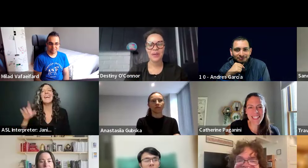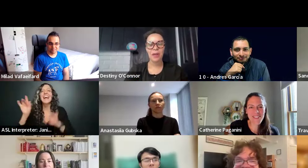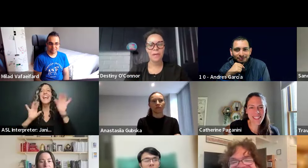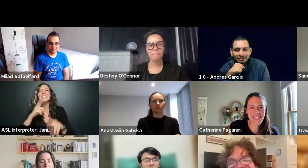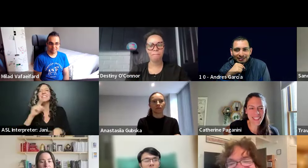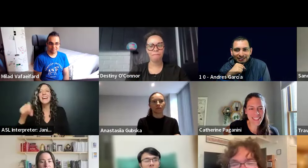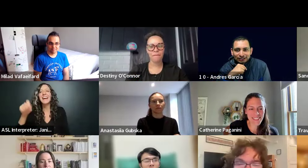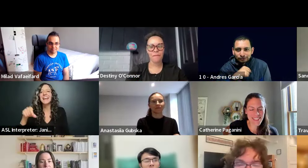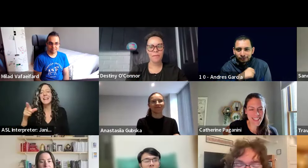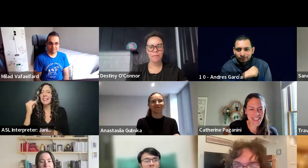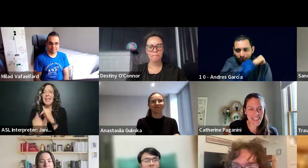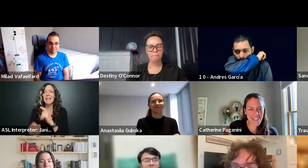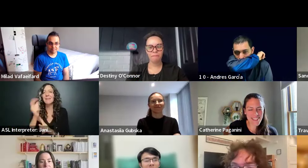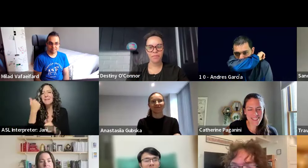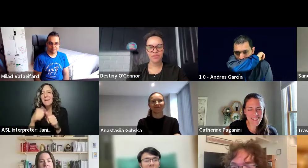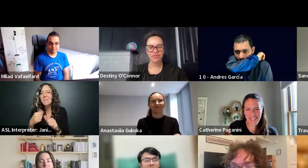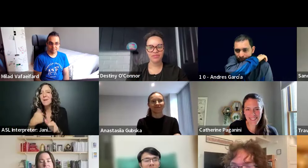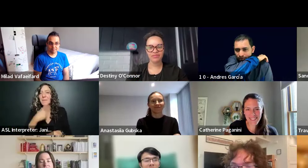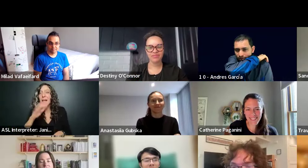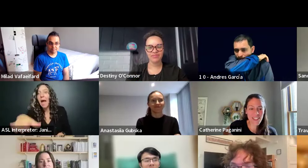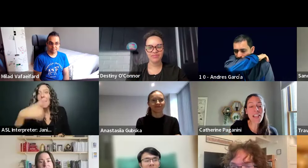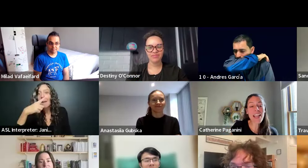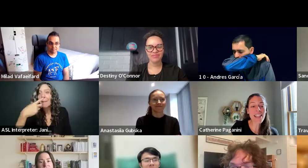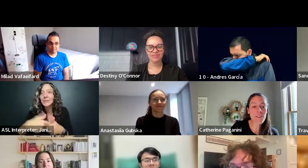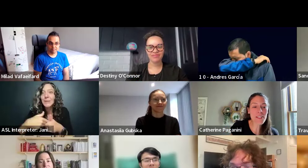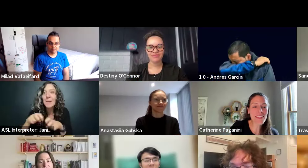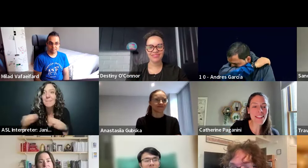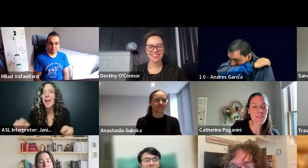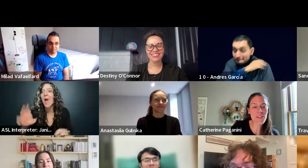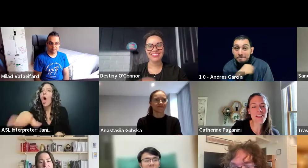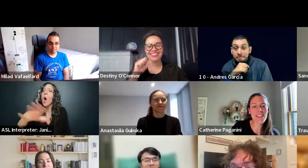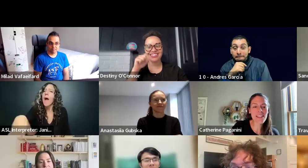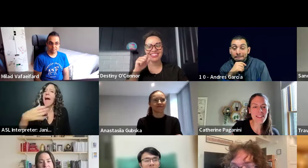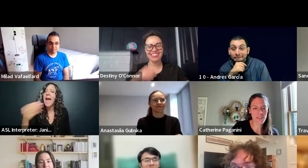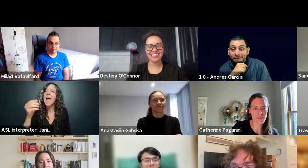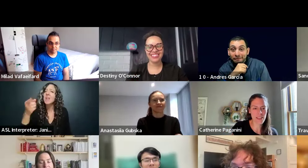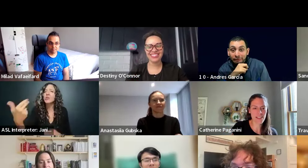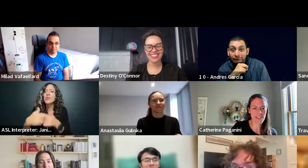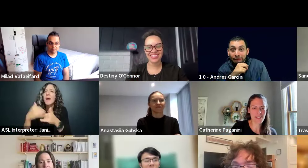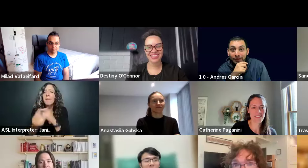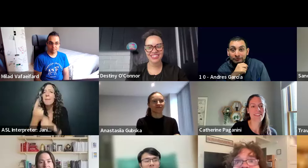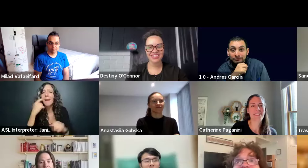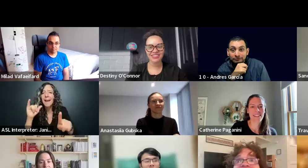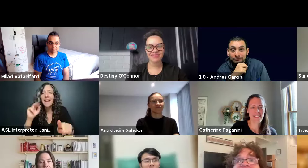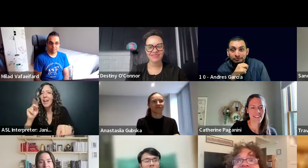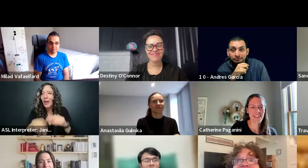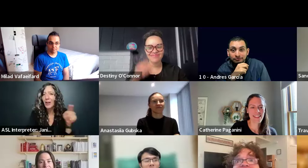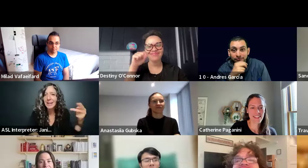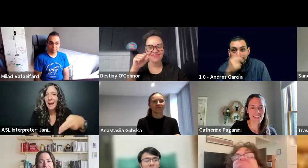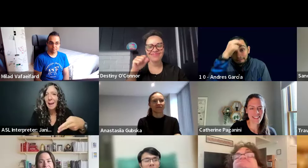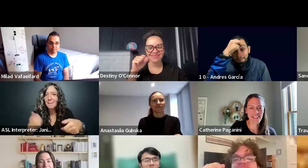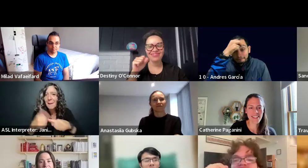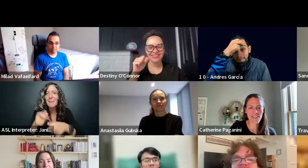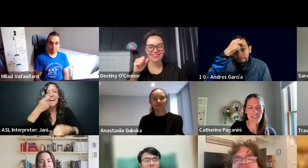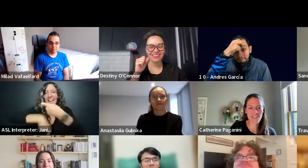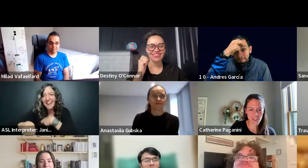very last minute. We kind of was like, Hey, can you jump in? Oh yeah. And that was, uh, that was because Ian couldn't make it. Yeah.